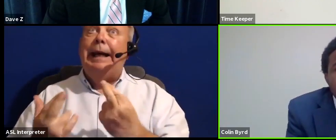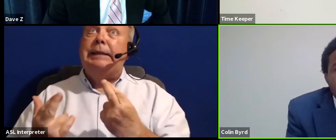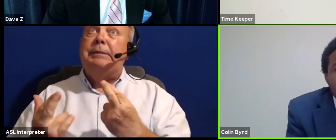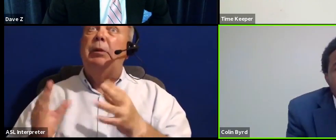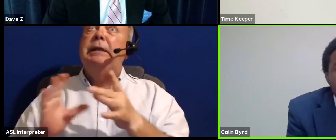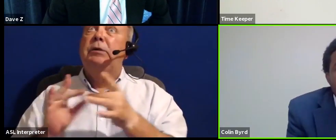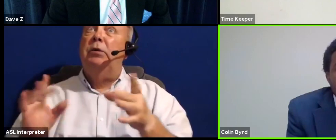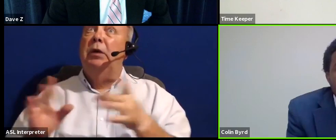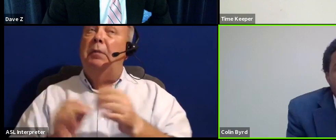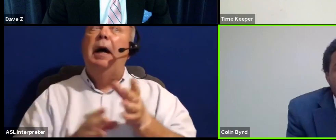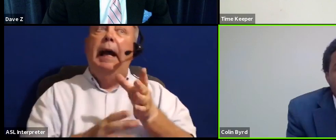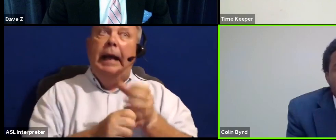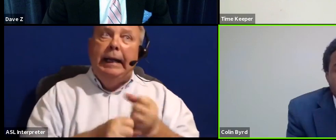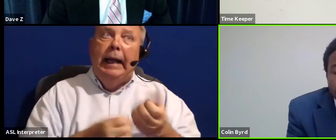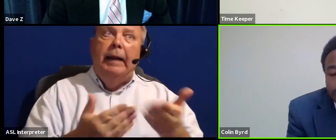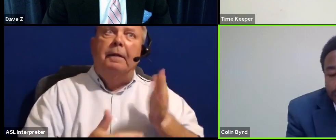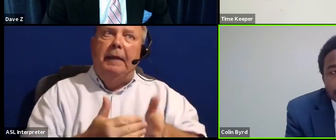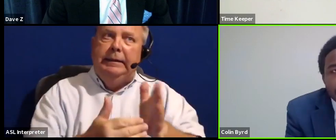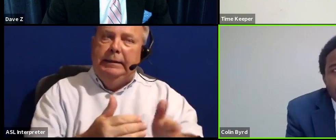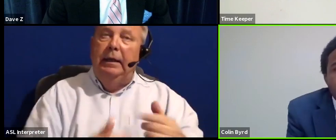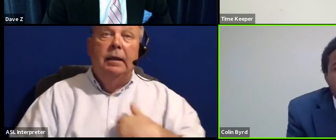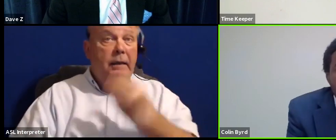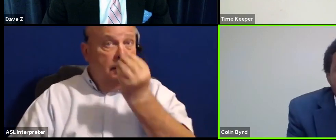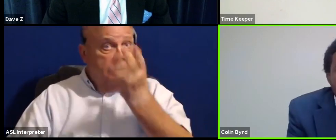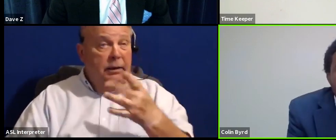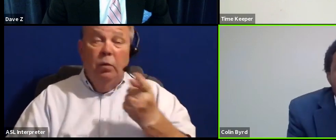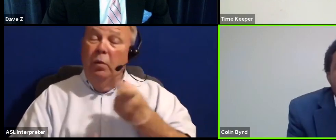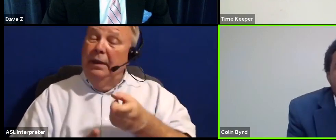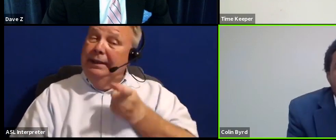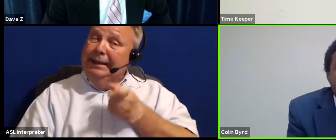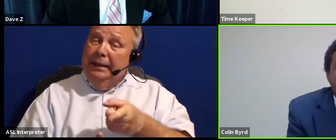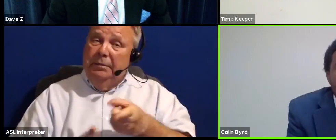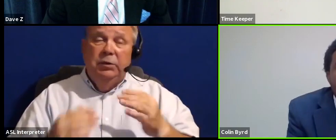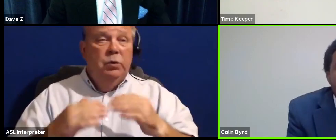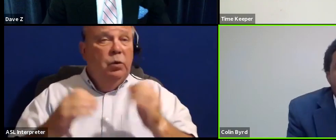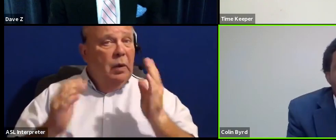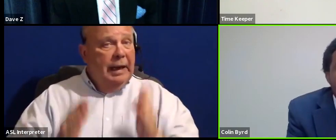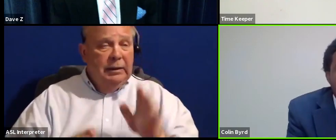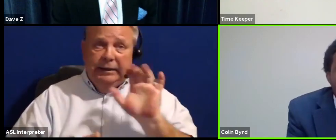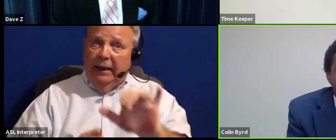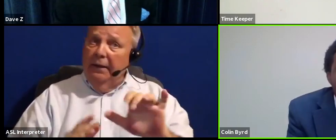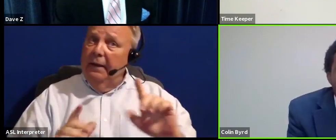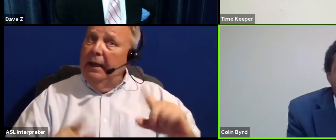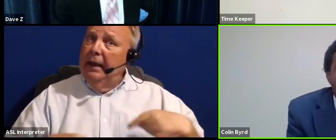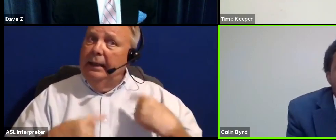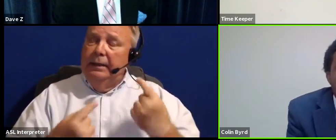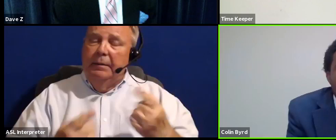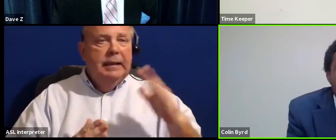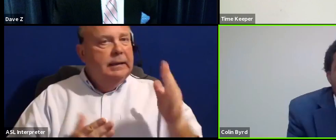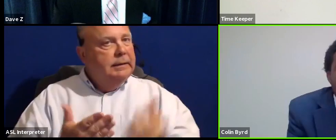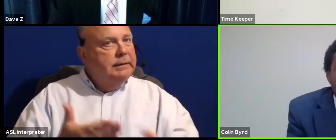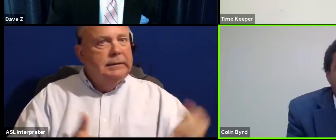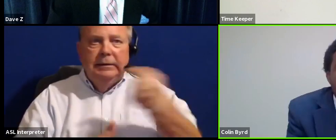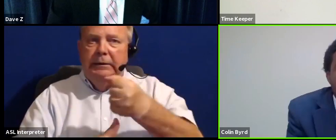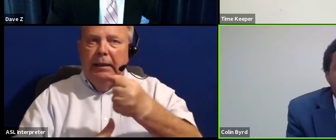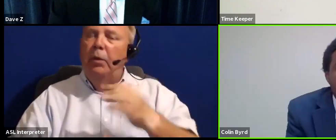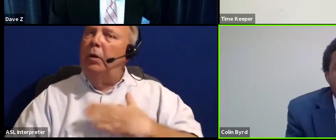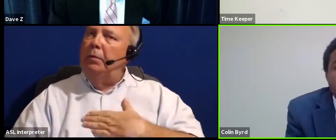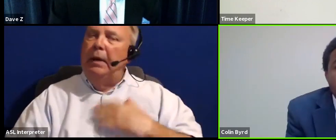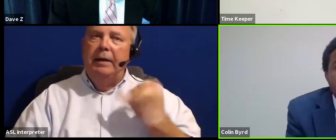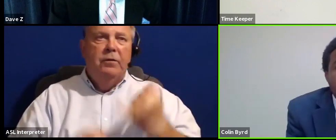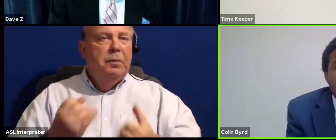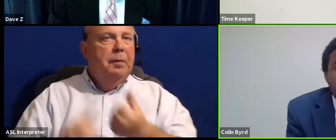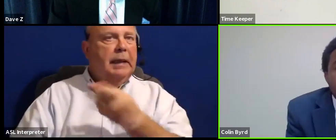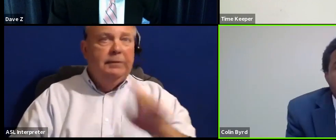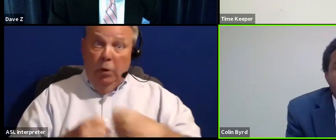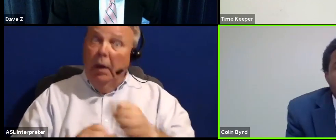this and getting things done. I'll tell you, when it comes to housing, that has been a top priority of mine over the past two years. it'll be,